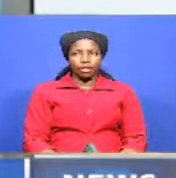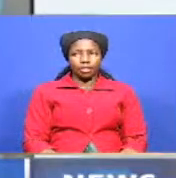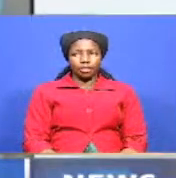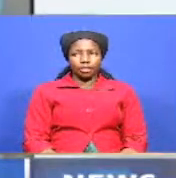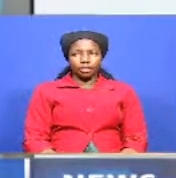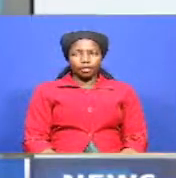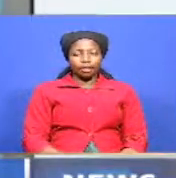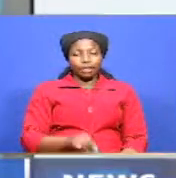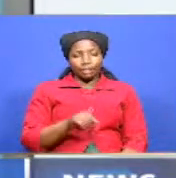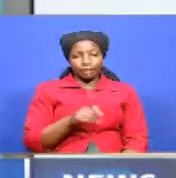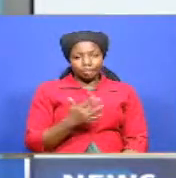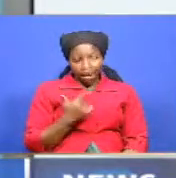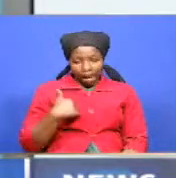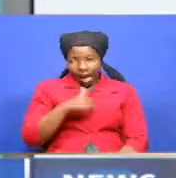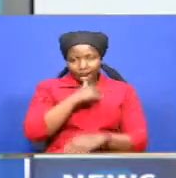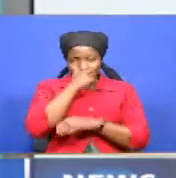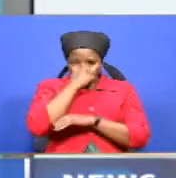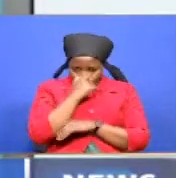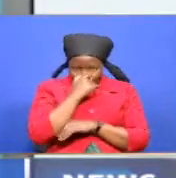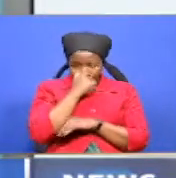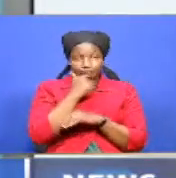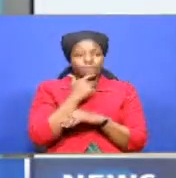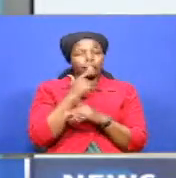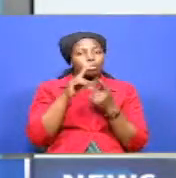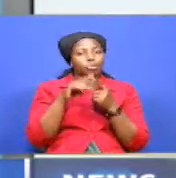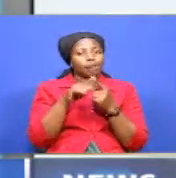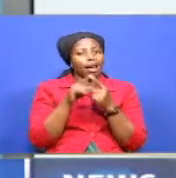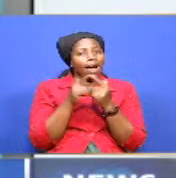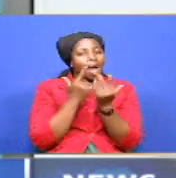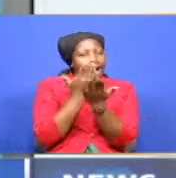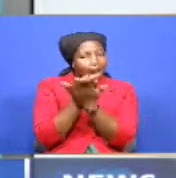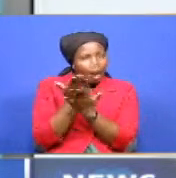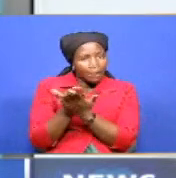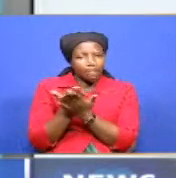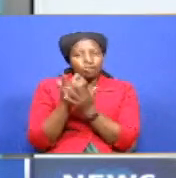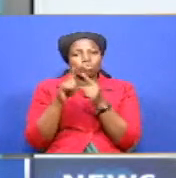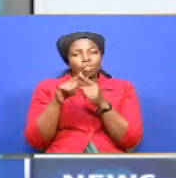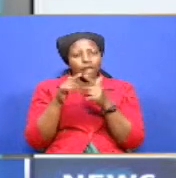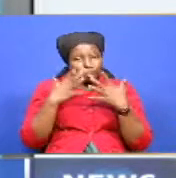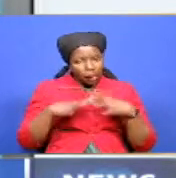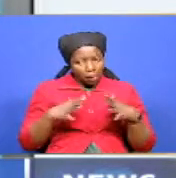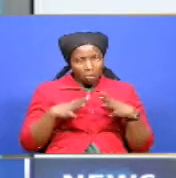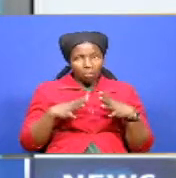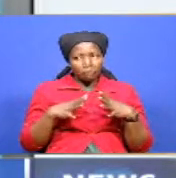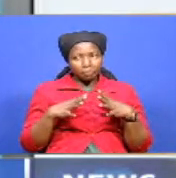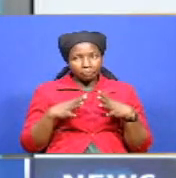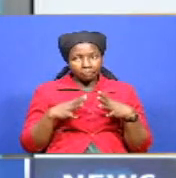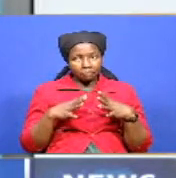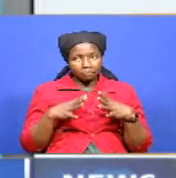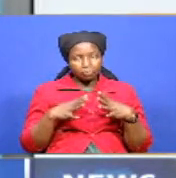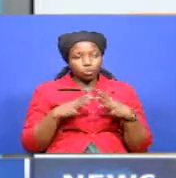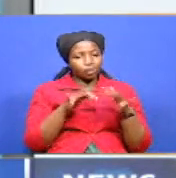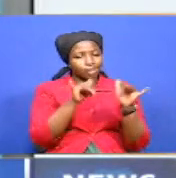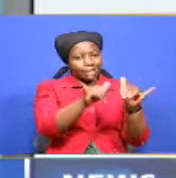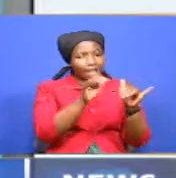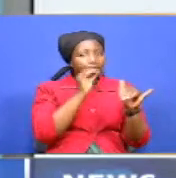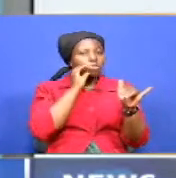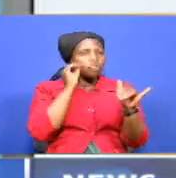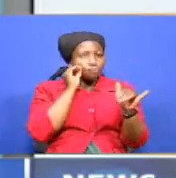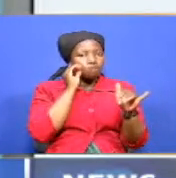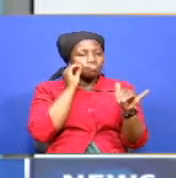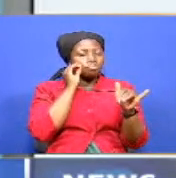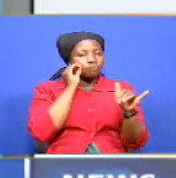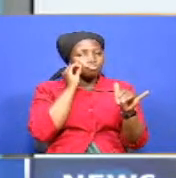In this regard, we wish to appeal to the population and the refugees again to stay at home, to